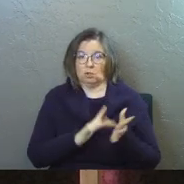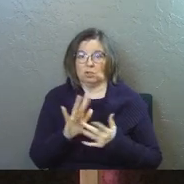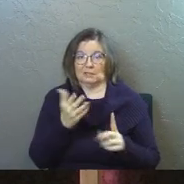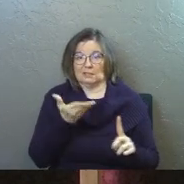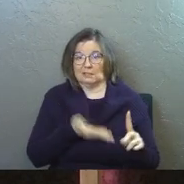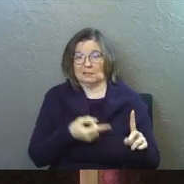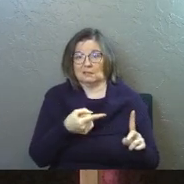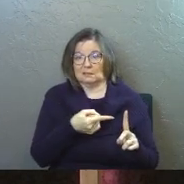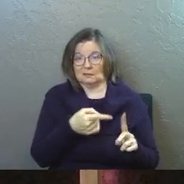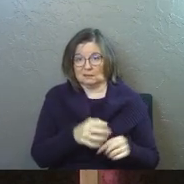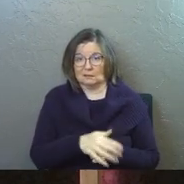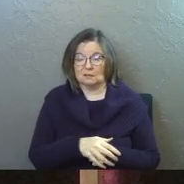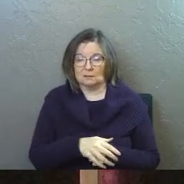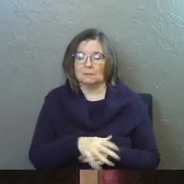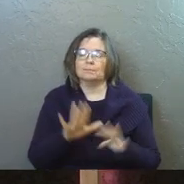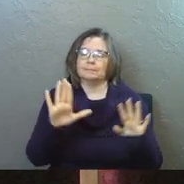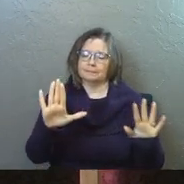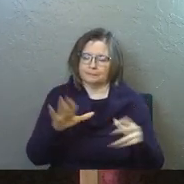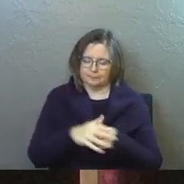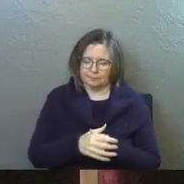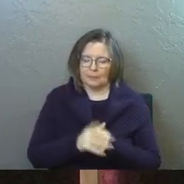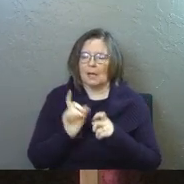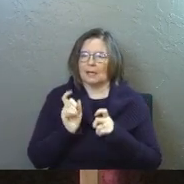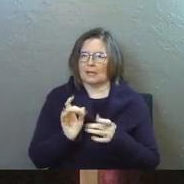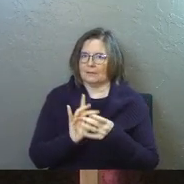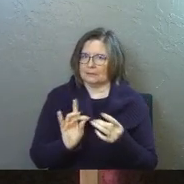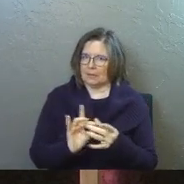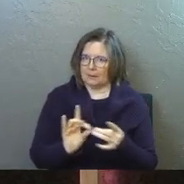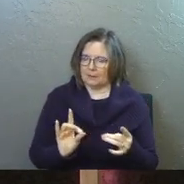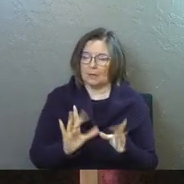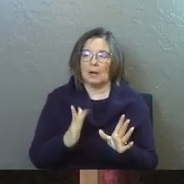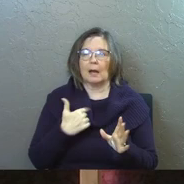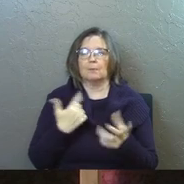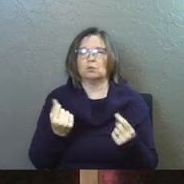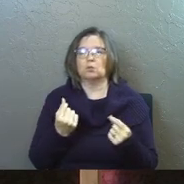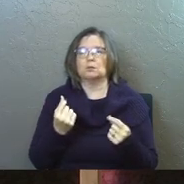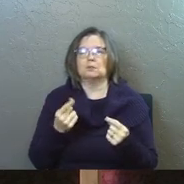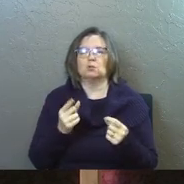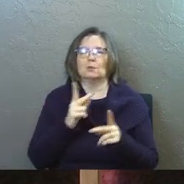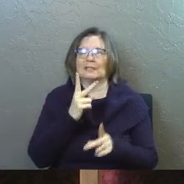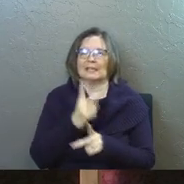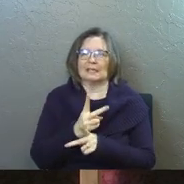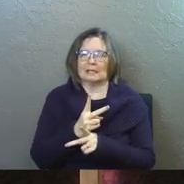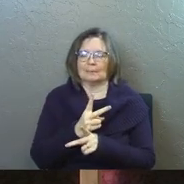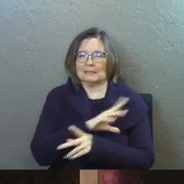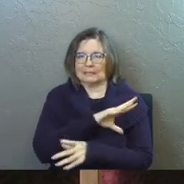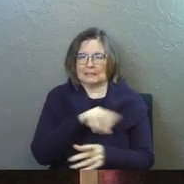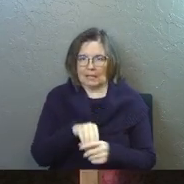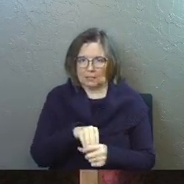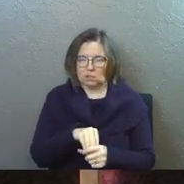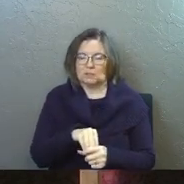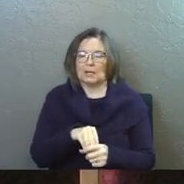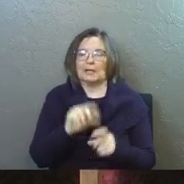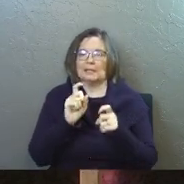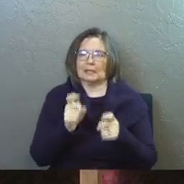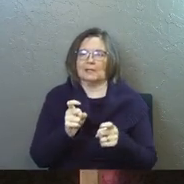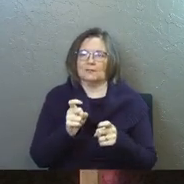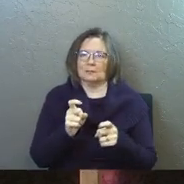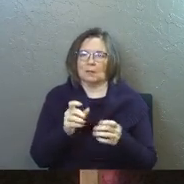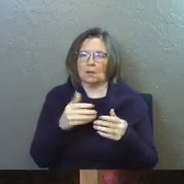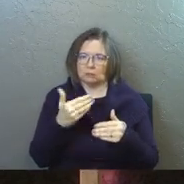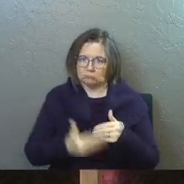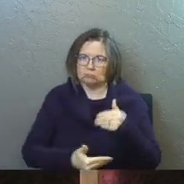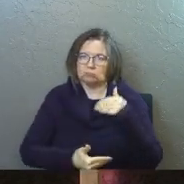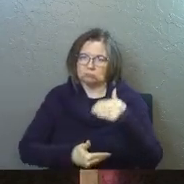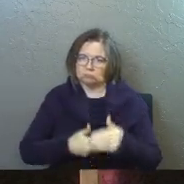Jesus. So I'll give us a statement and I'm going to do this to, to keep us engaged and, and to give us kind of a